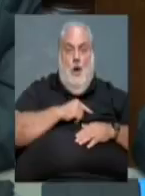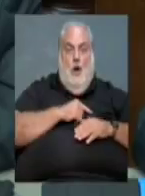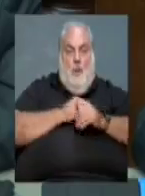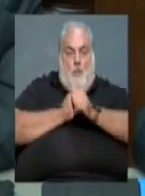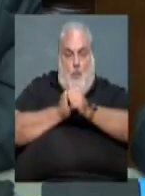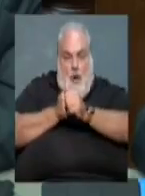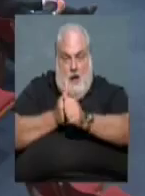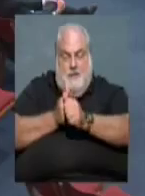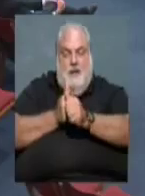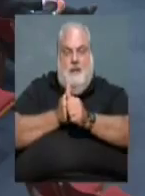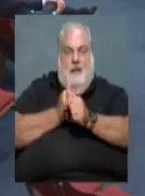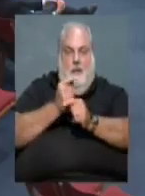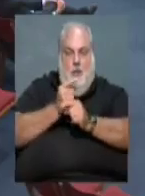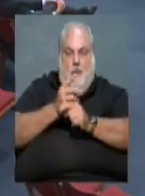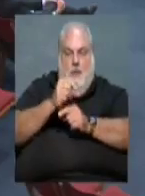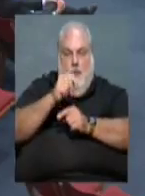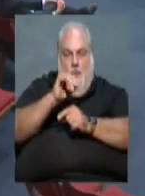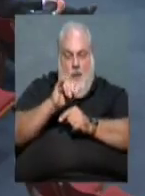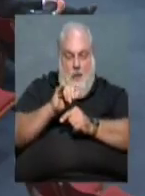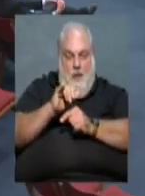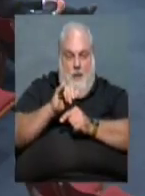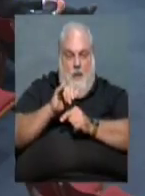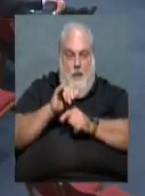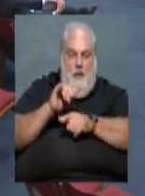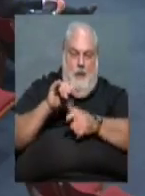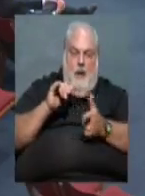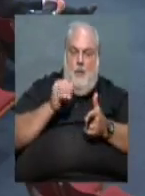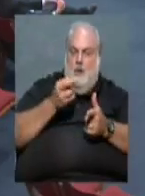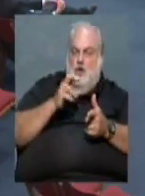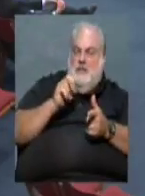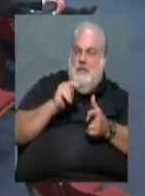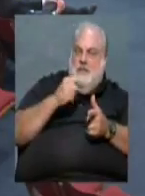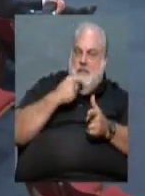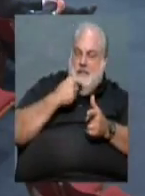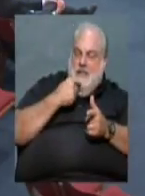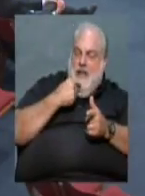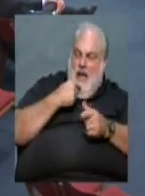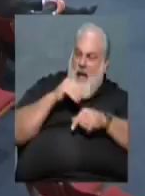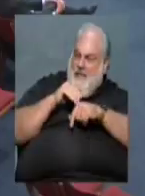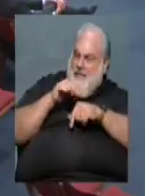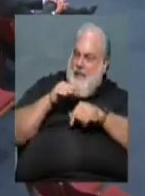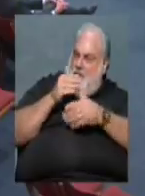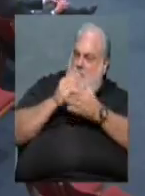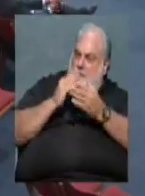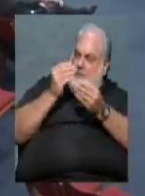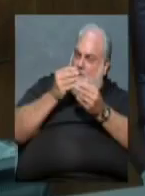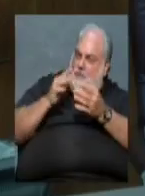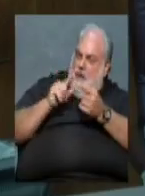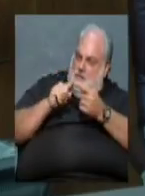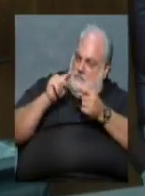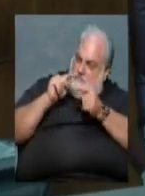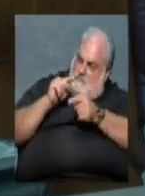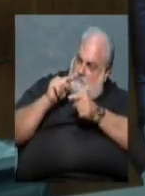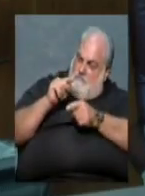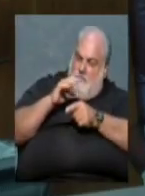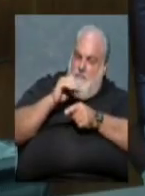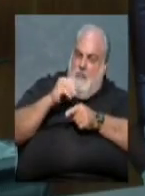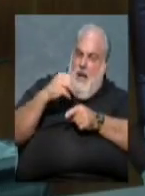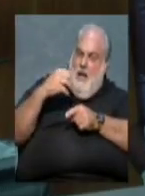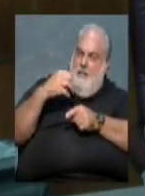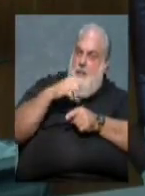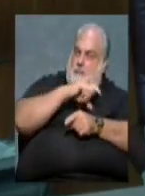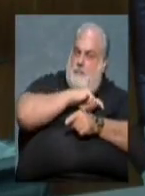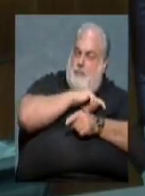in, but I'll get your report. I appreciate it. I think I sent you and Chief Buckner some information on some of intelligence I got around a couple of those